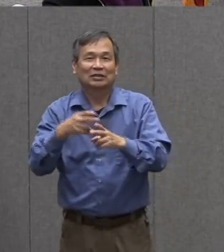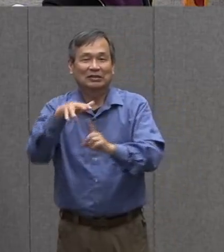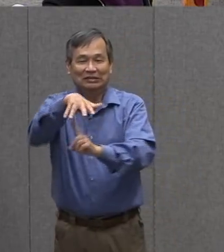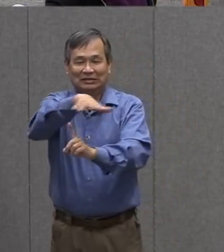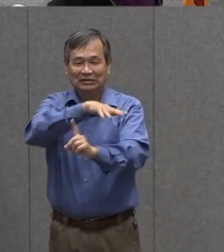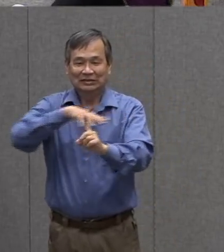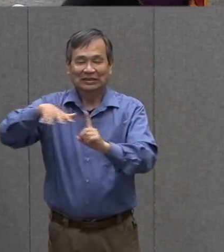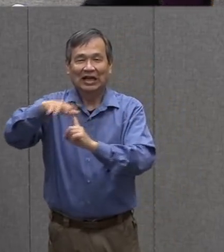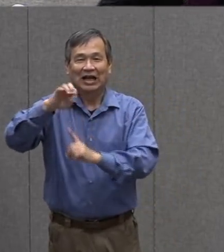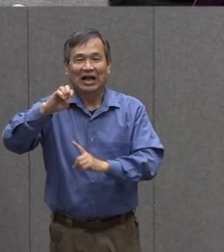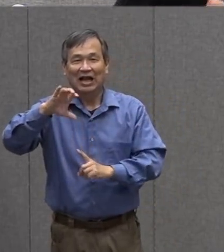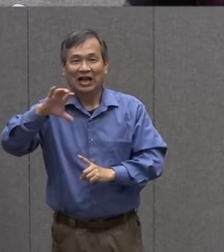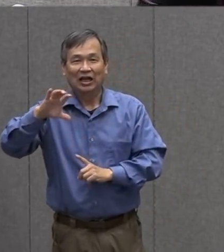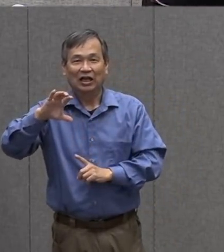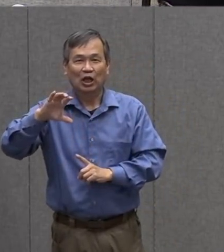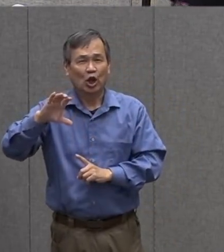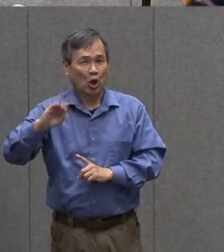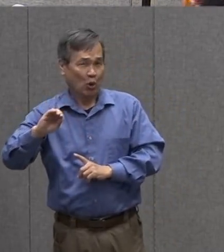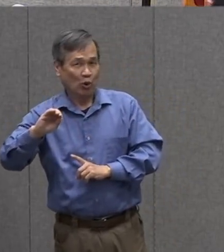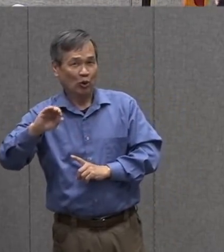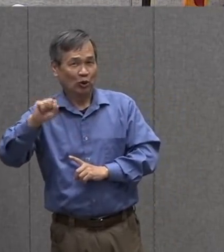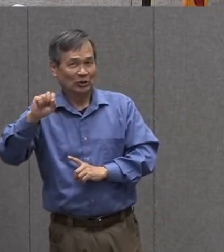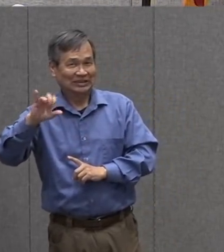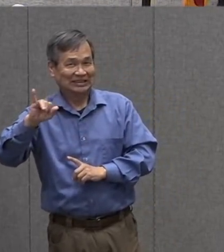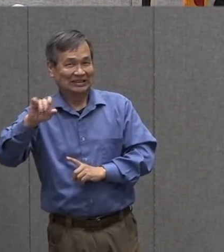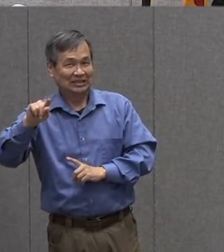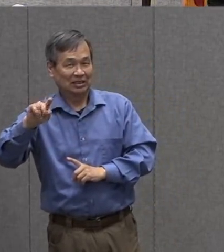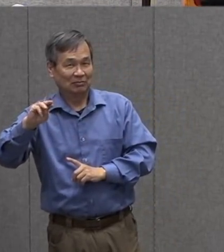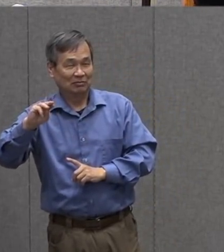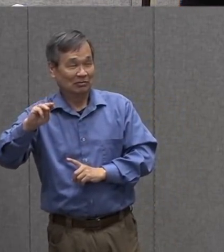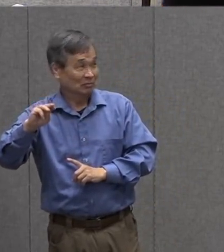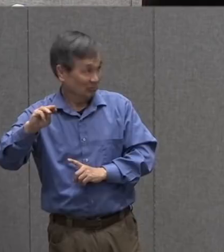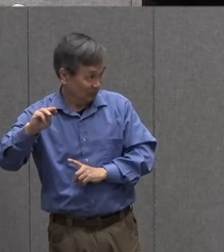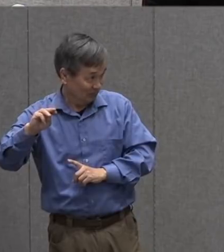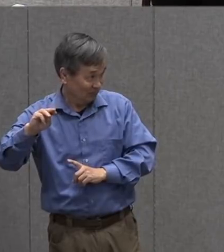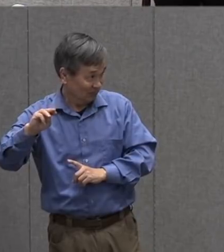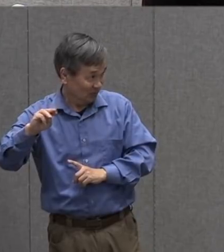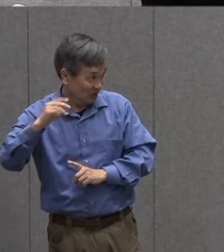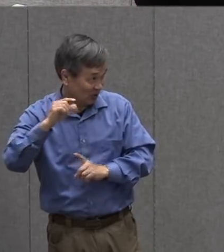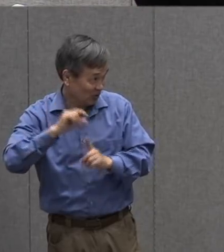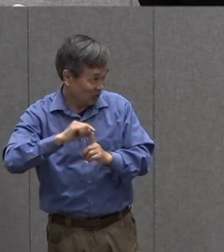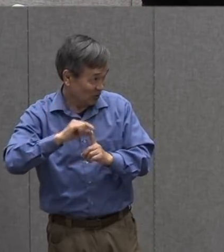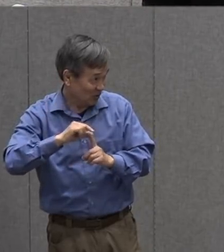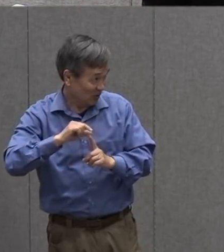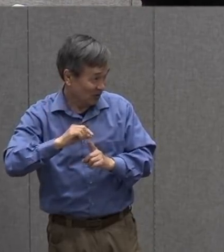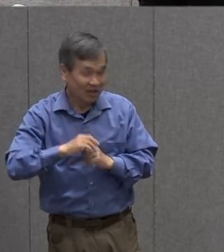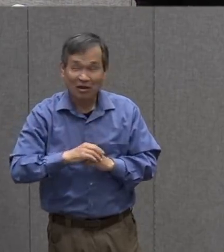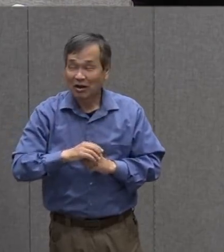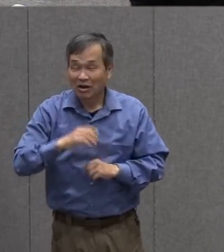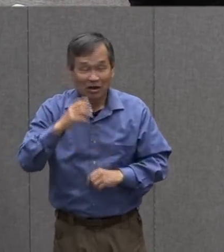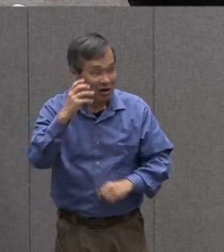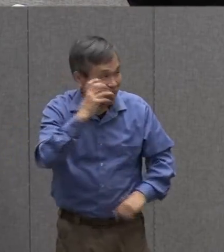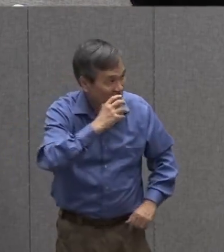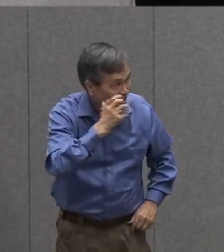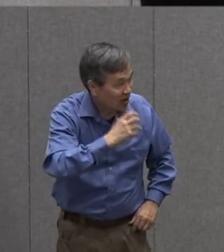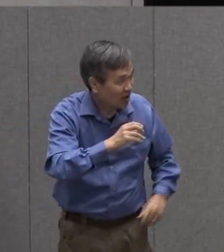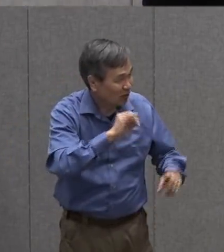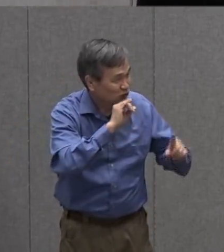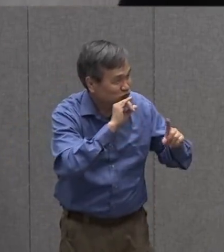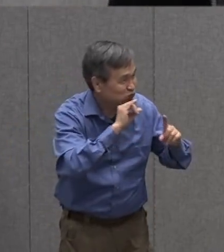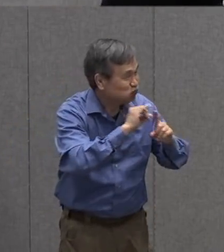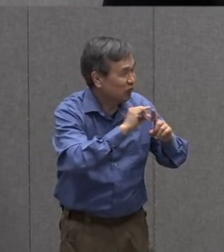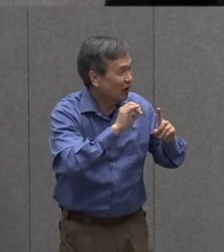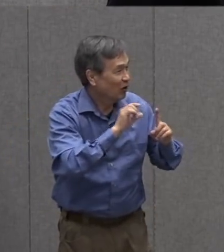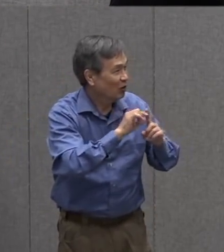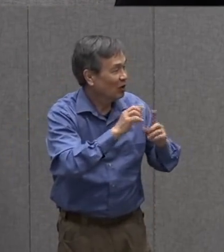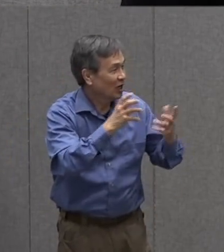ecosystem oh that's a good word have you heard that word before miss roxanne ecosystem i have but i want to write it down i'm